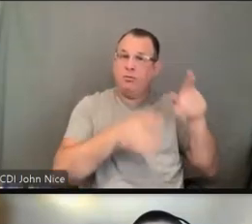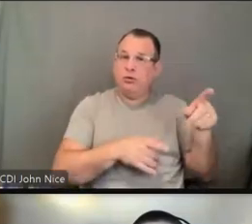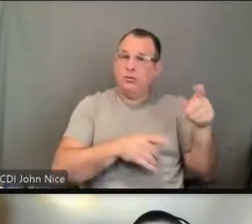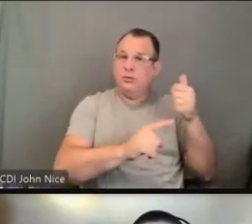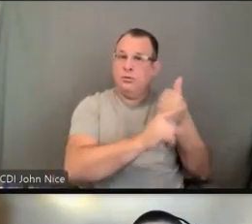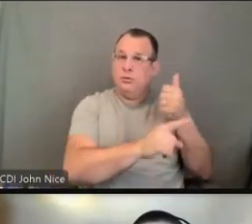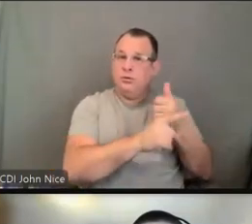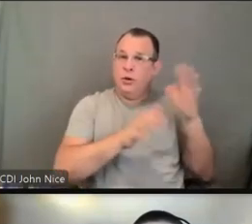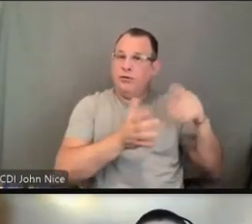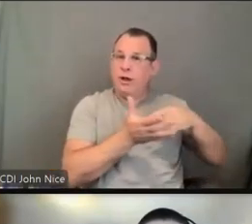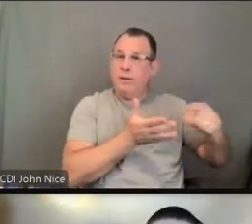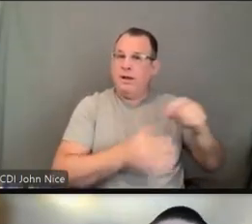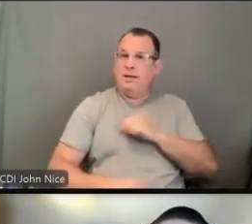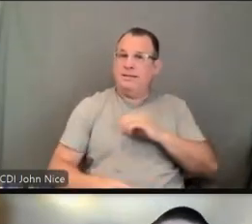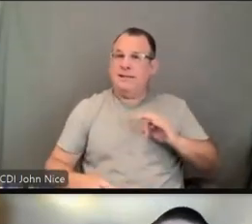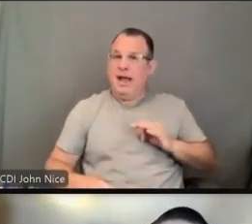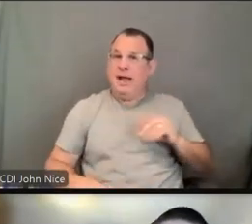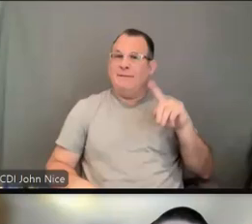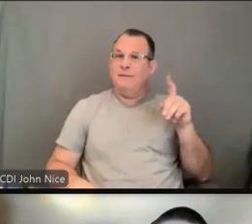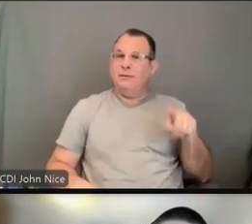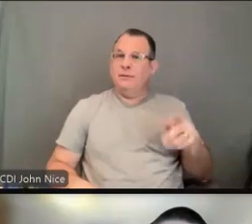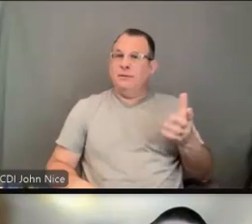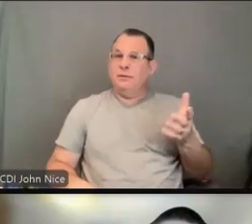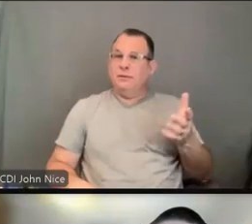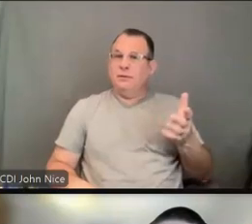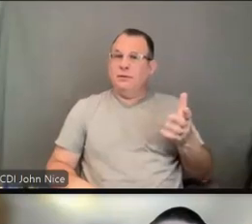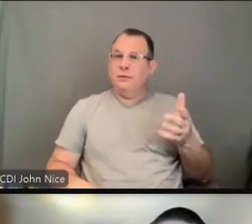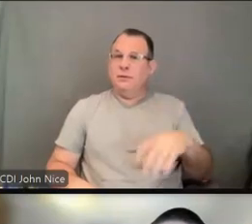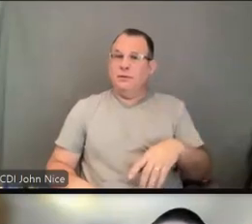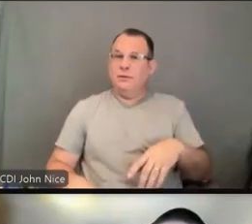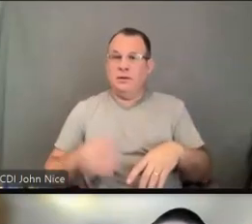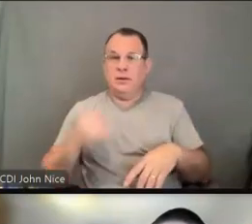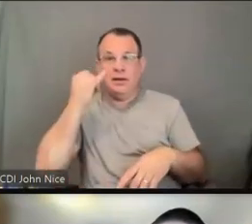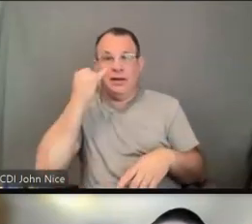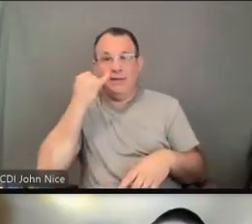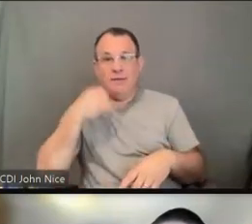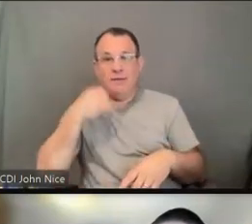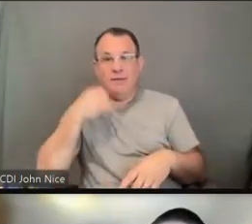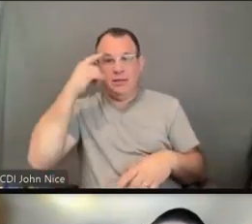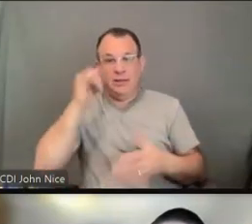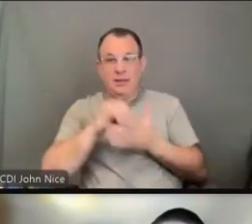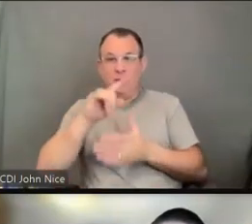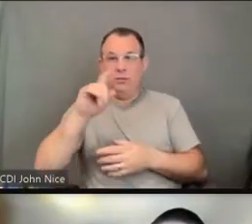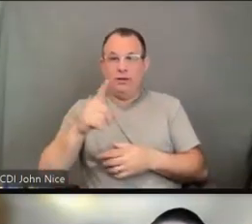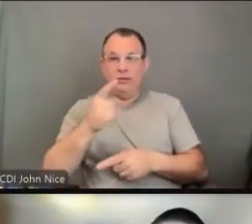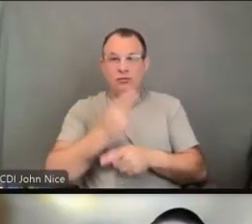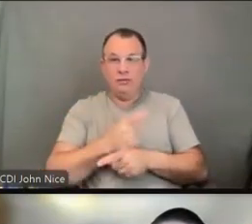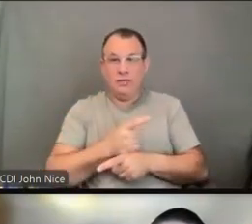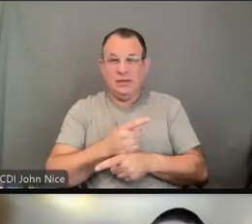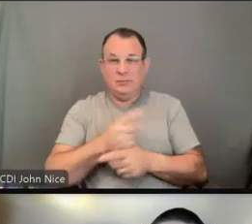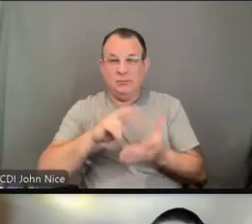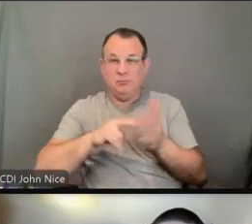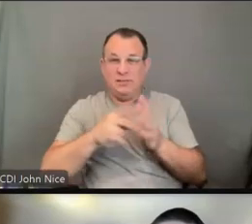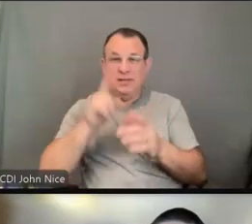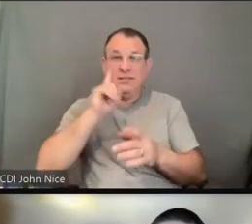So if I understand that correctly, it sounds like this is a situation where an individual who is deaf may be receiving